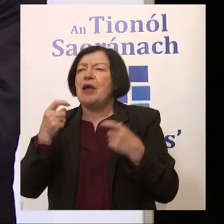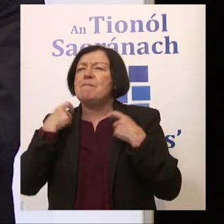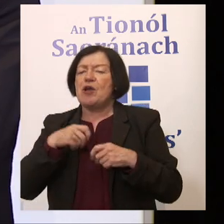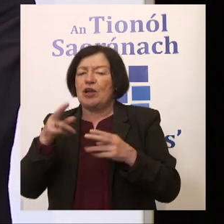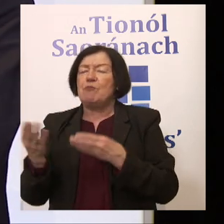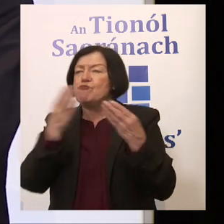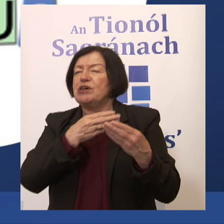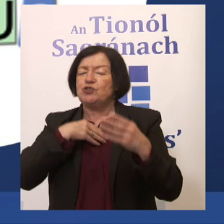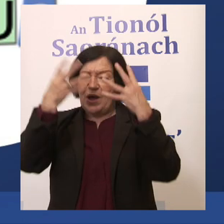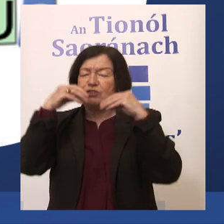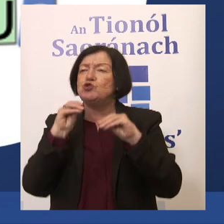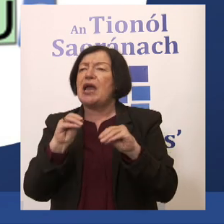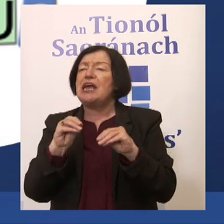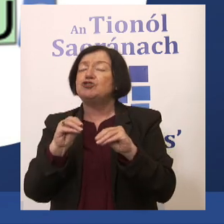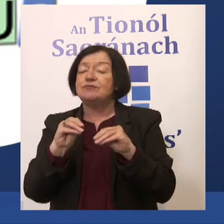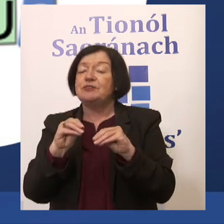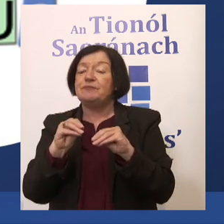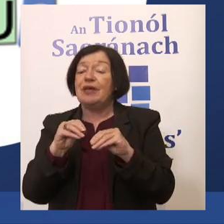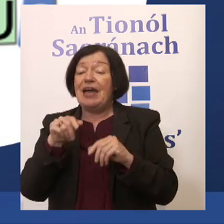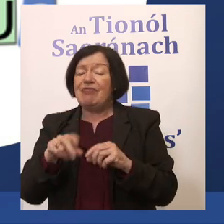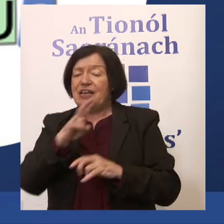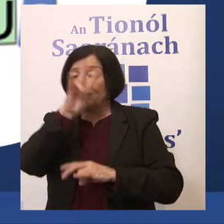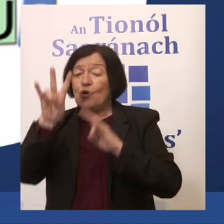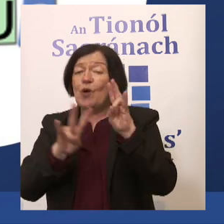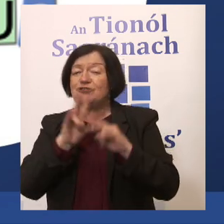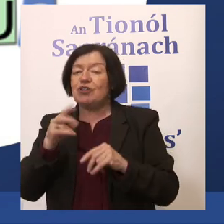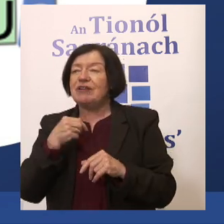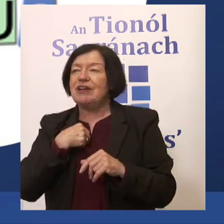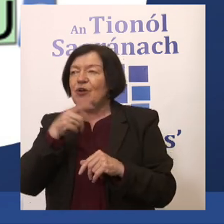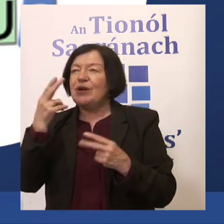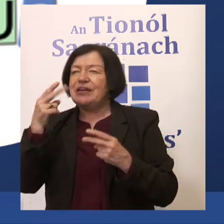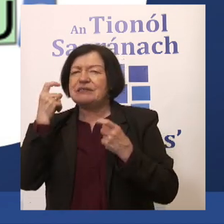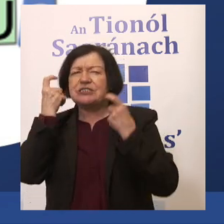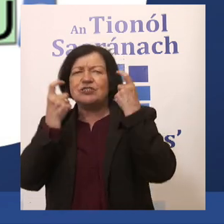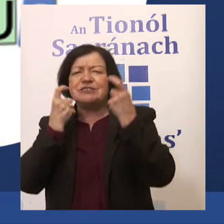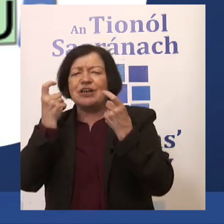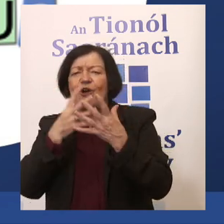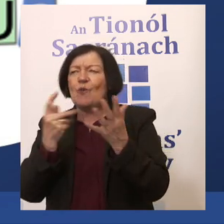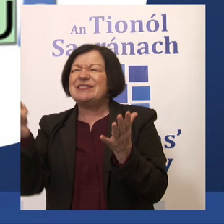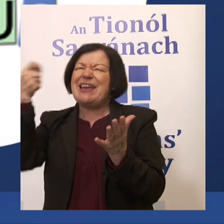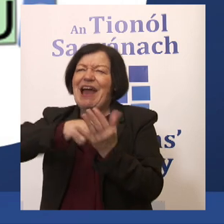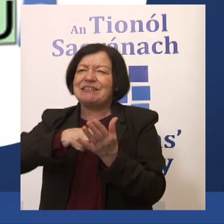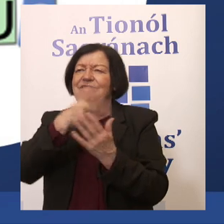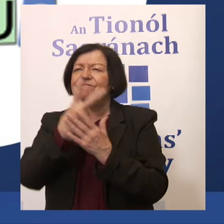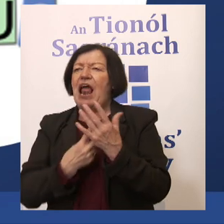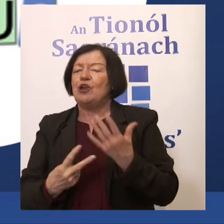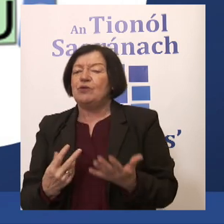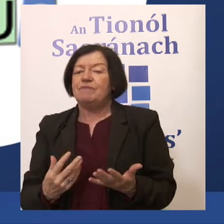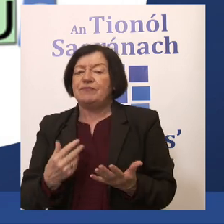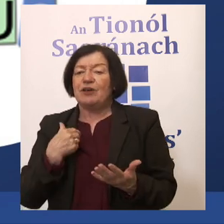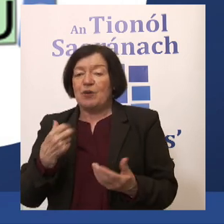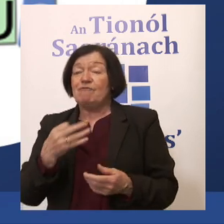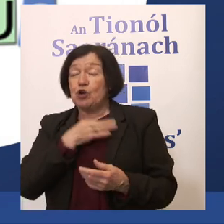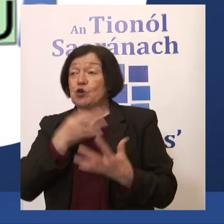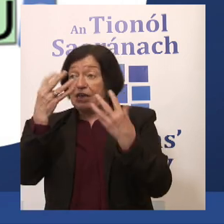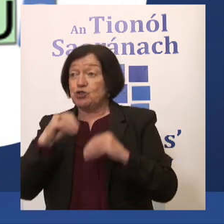bring to an education? And that's the question I think that we need to ask. What's the added value? So if we've got a fairly